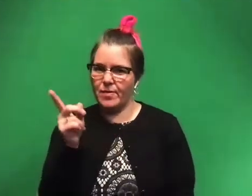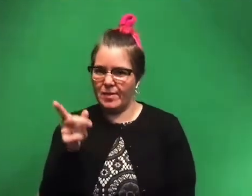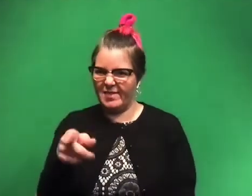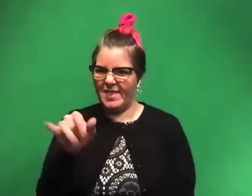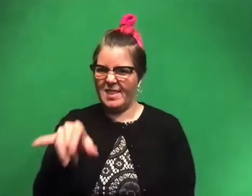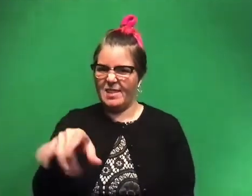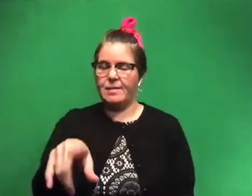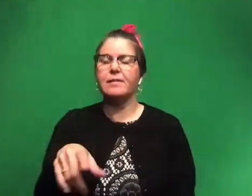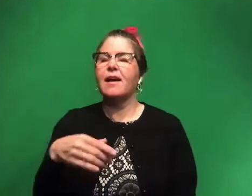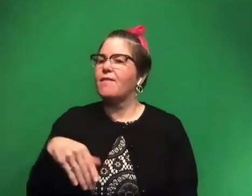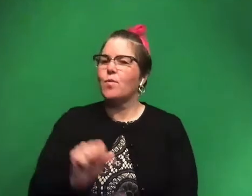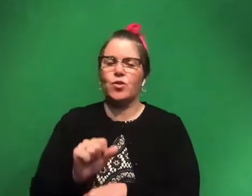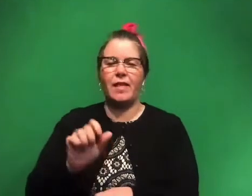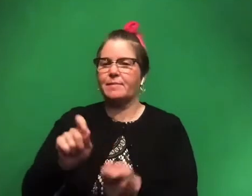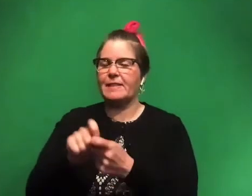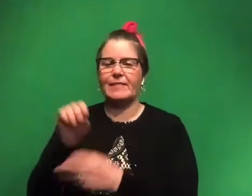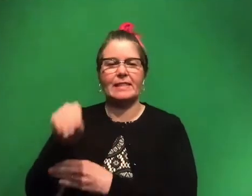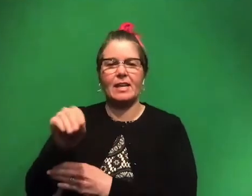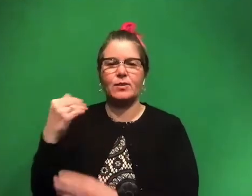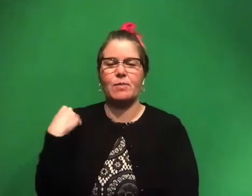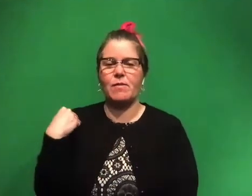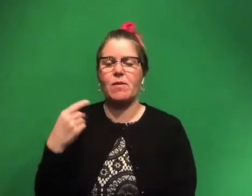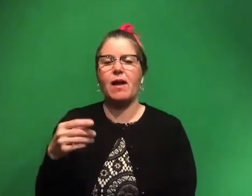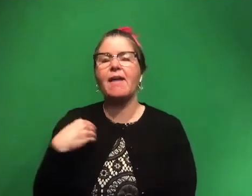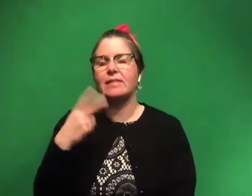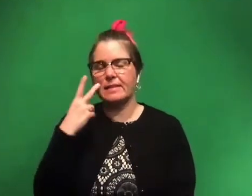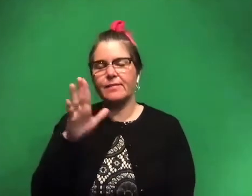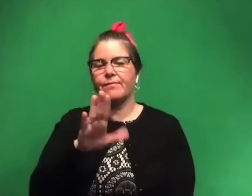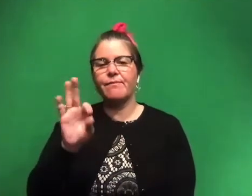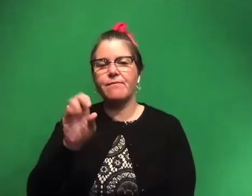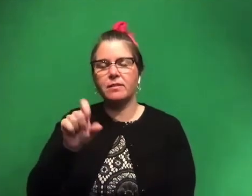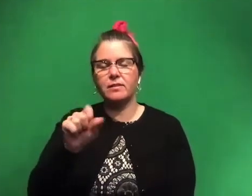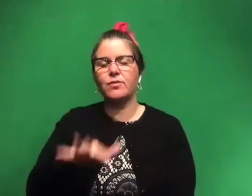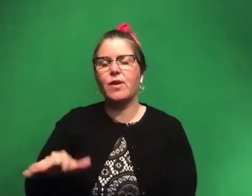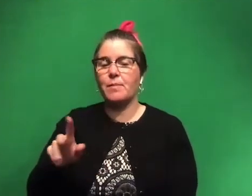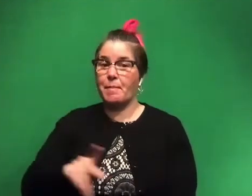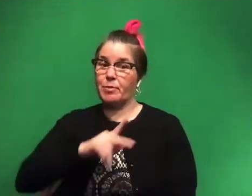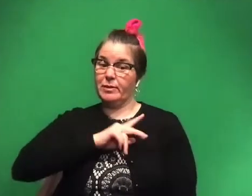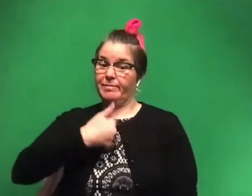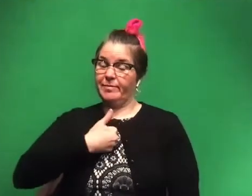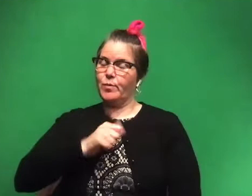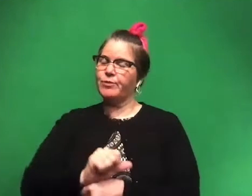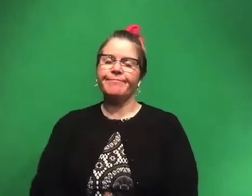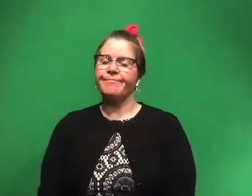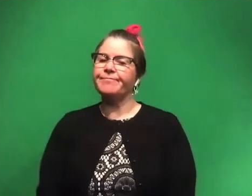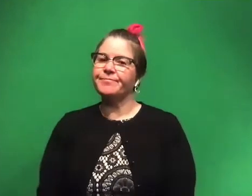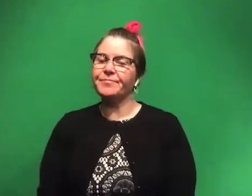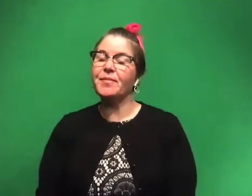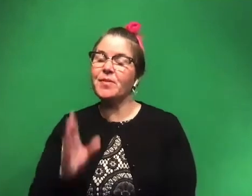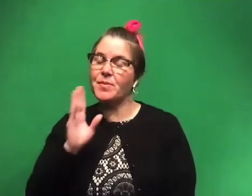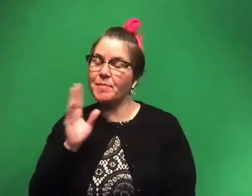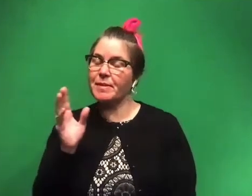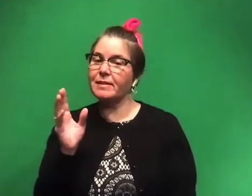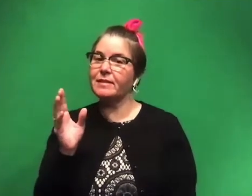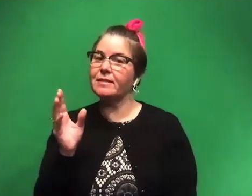worked on ankylosaurus before. I've seen fossils around, but I have not personally worked on him, but that would be definitely something